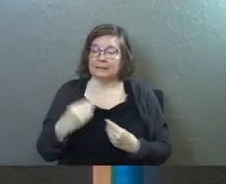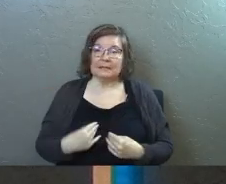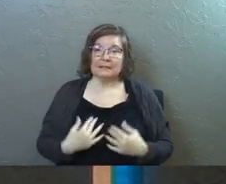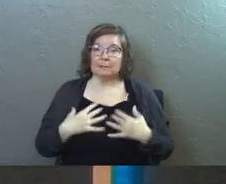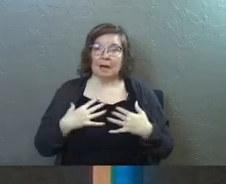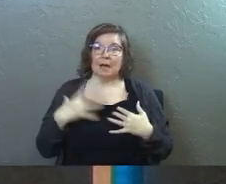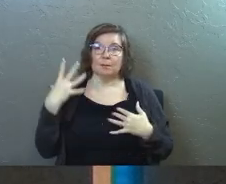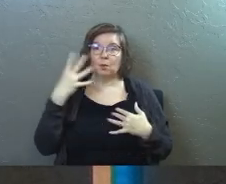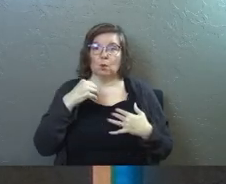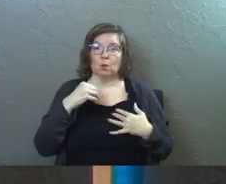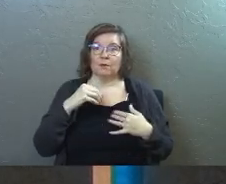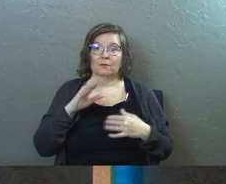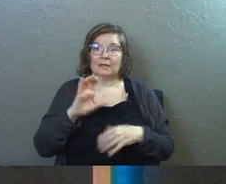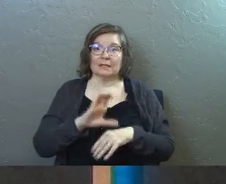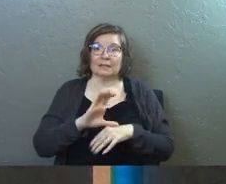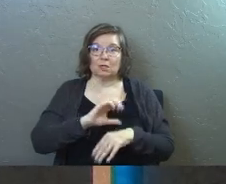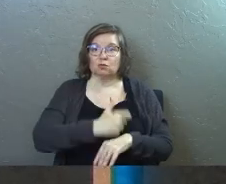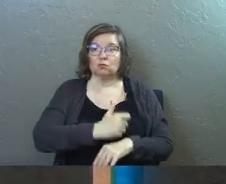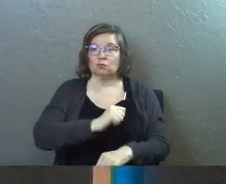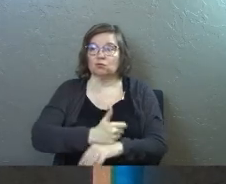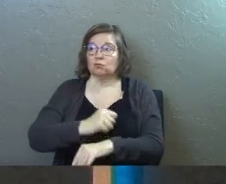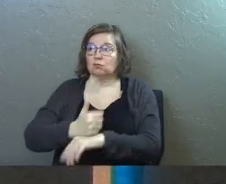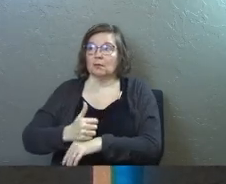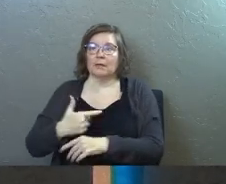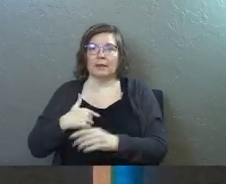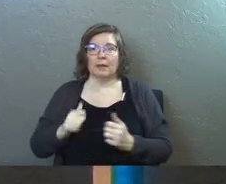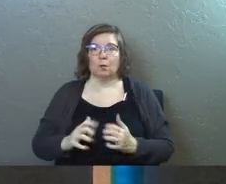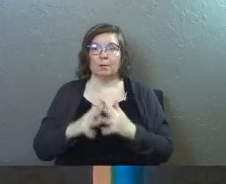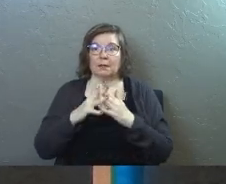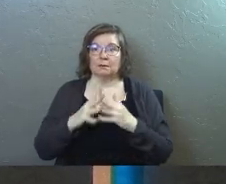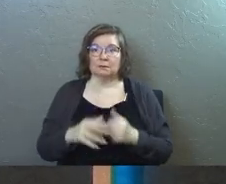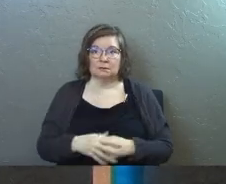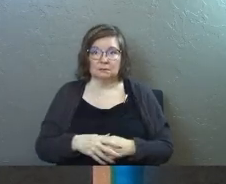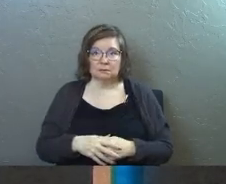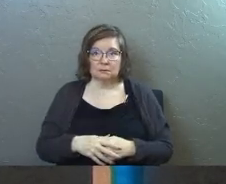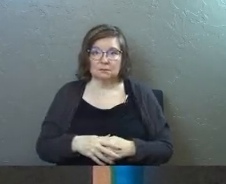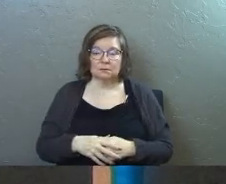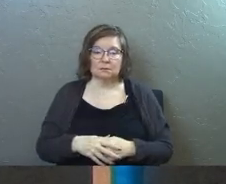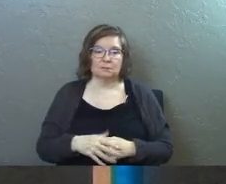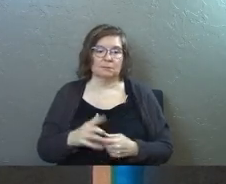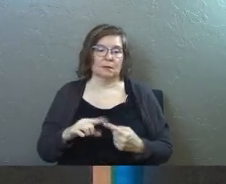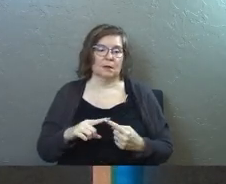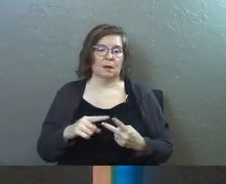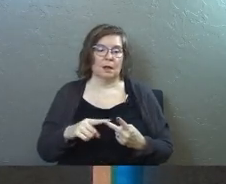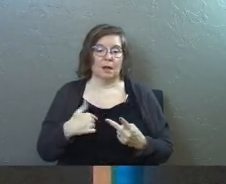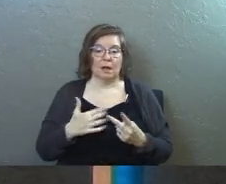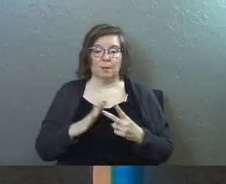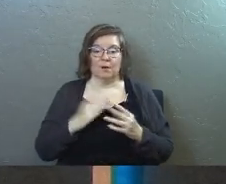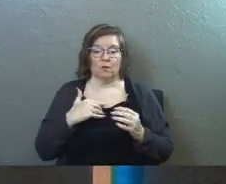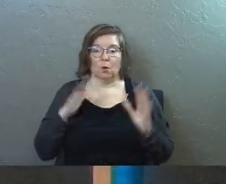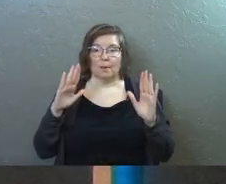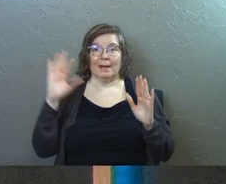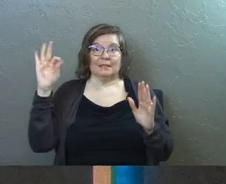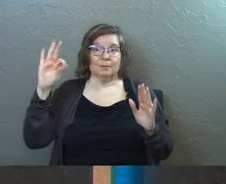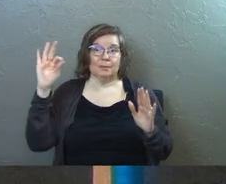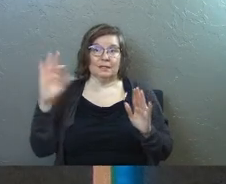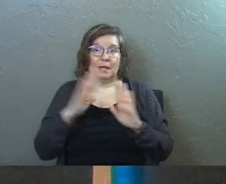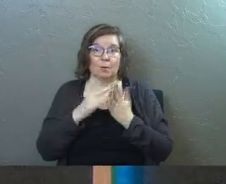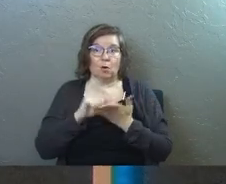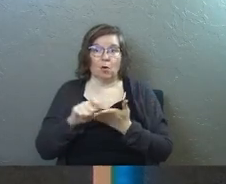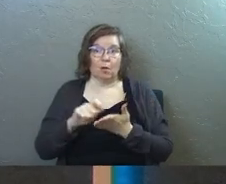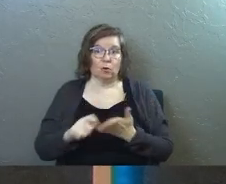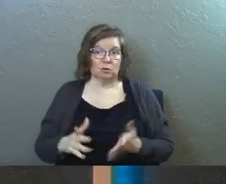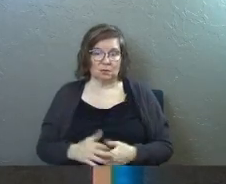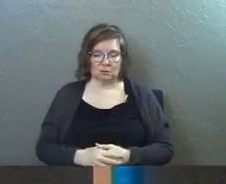inspiring beautiful cathedrals Lord that they would build I pray for amazing preachers and book